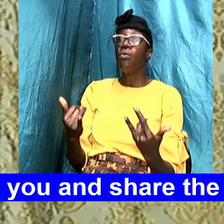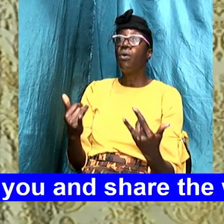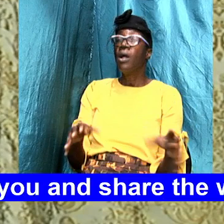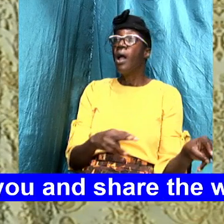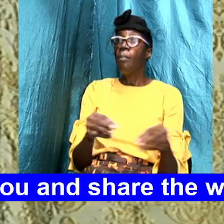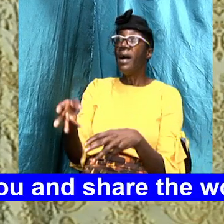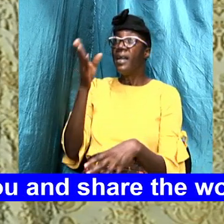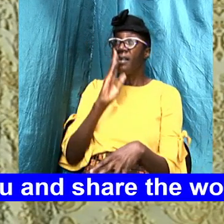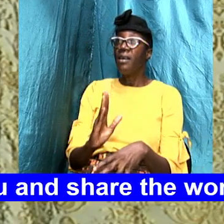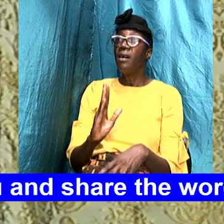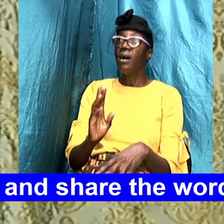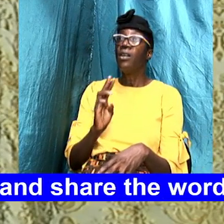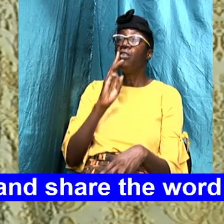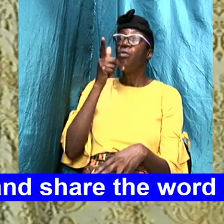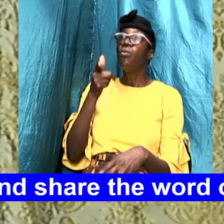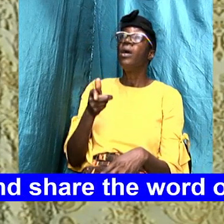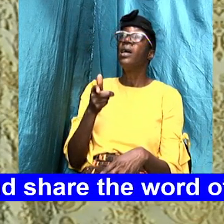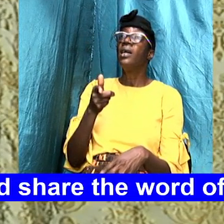you will